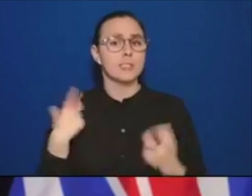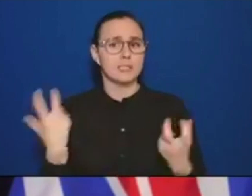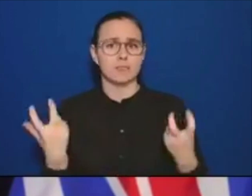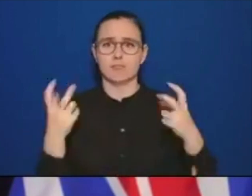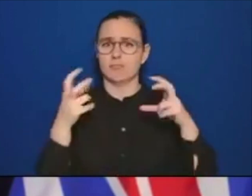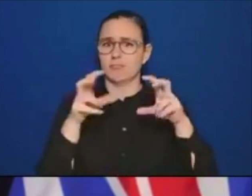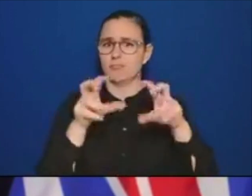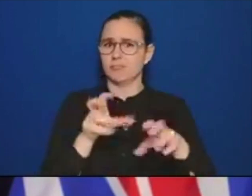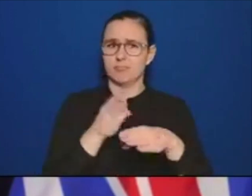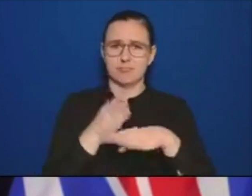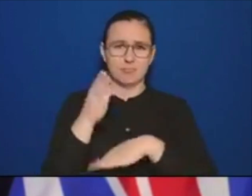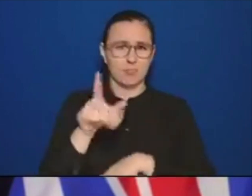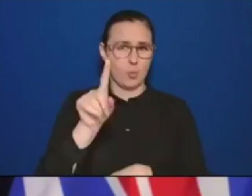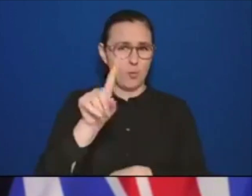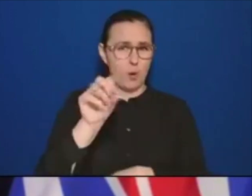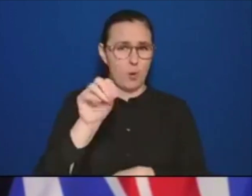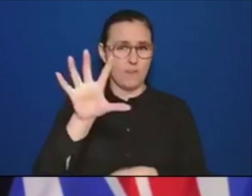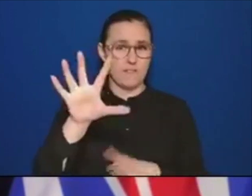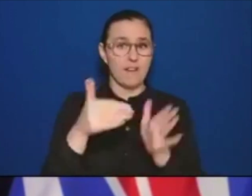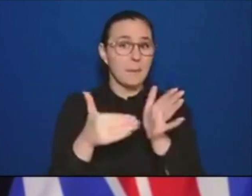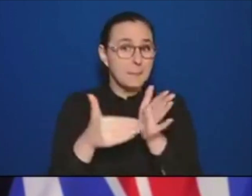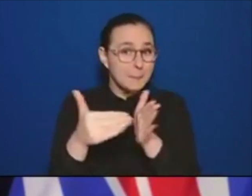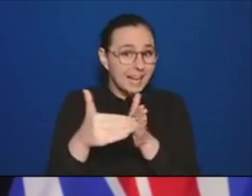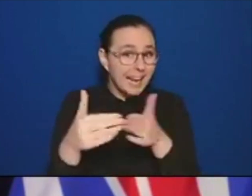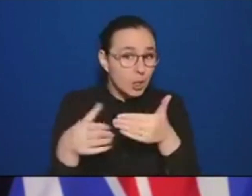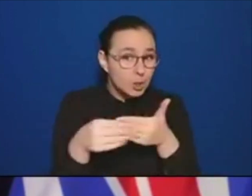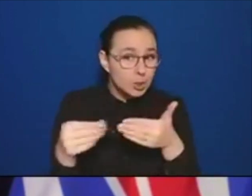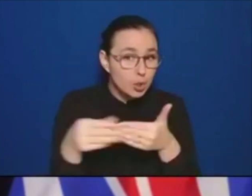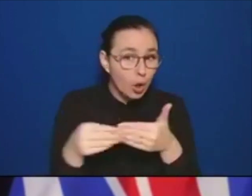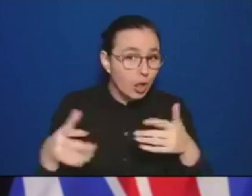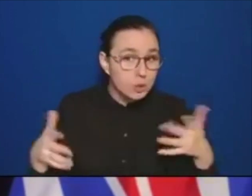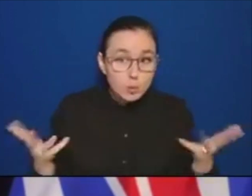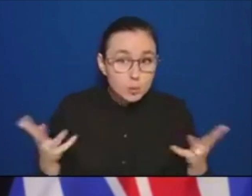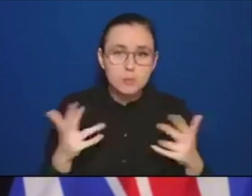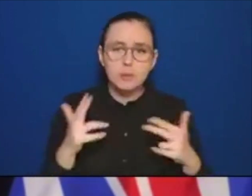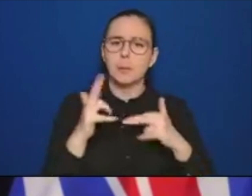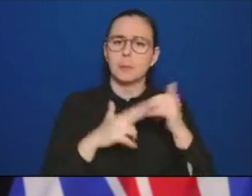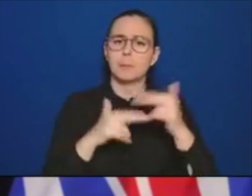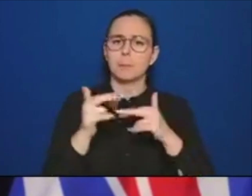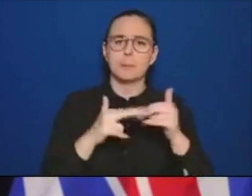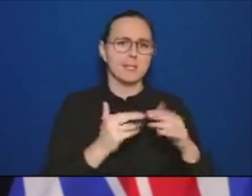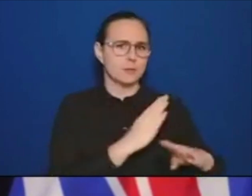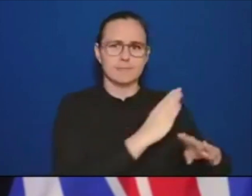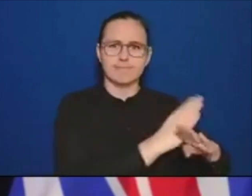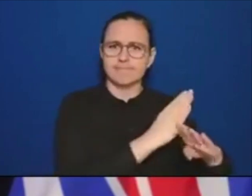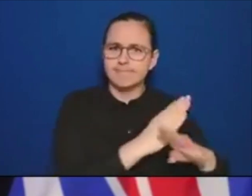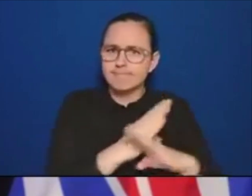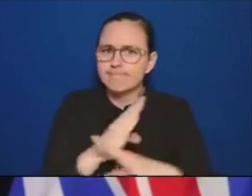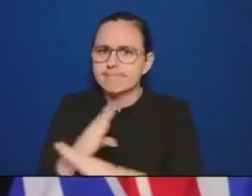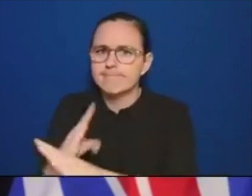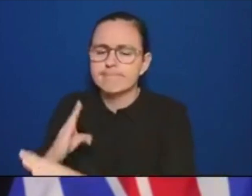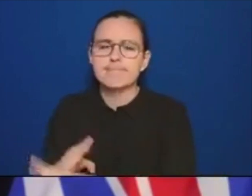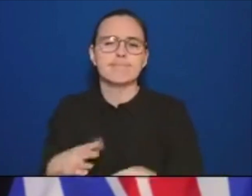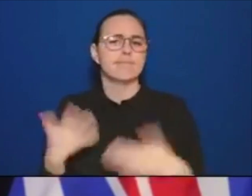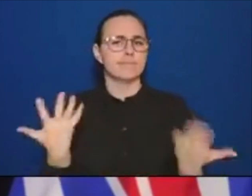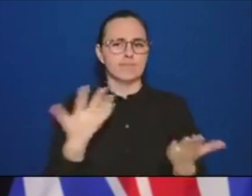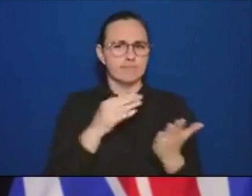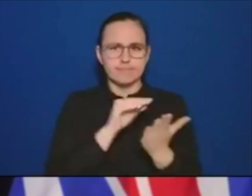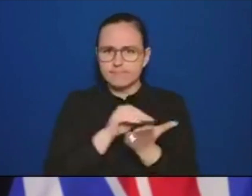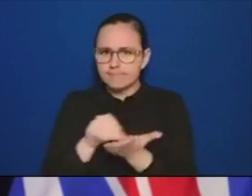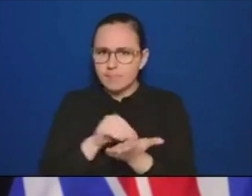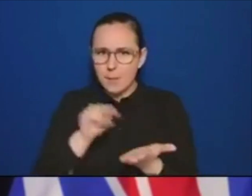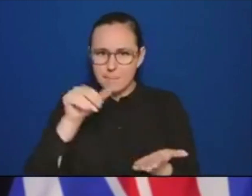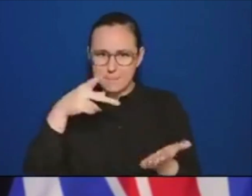improving our dikes, for example, and improving flood mapping. But obviously, a lot more needs to be done.